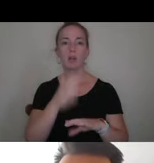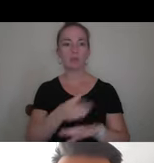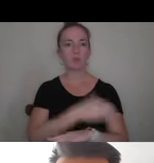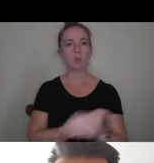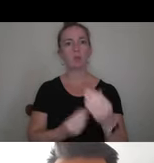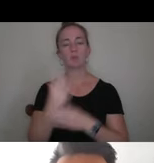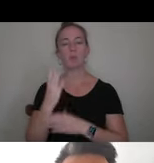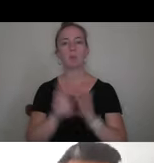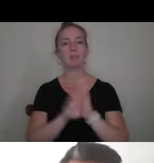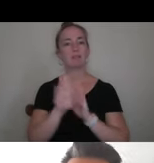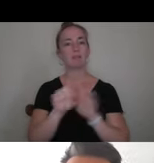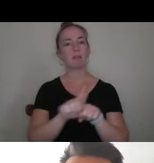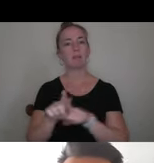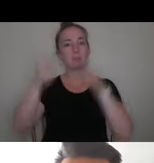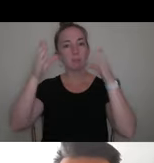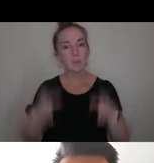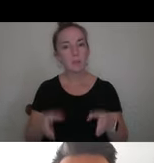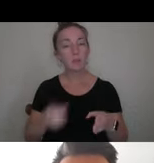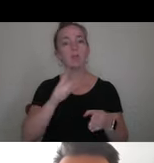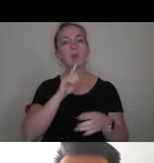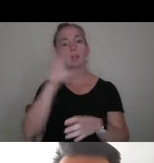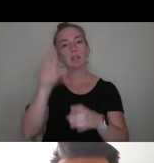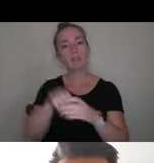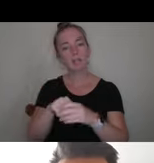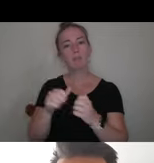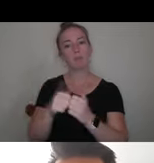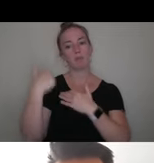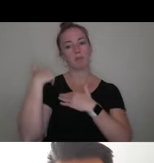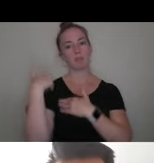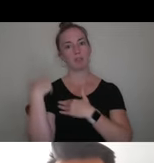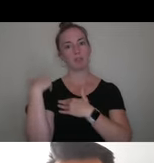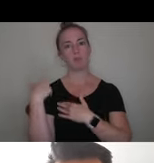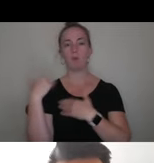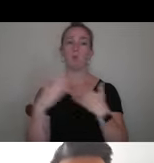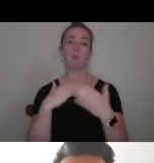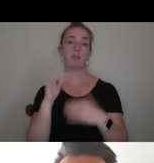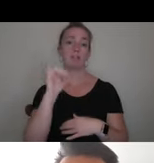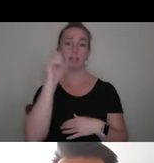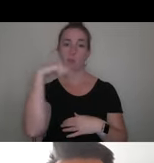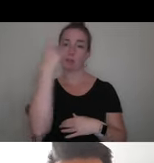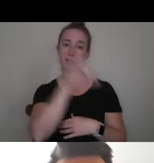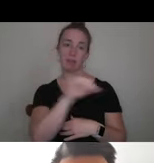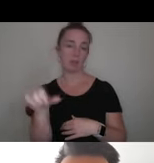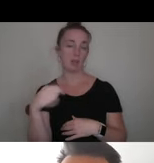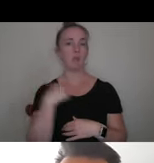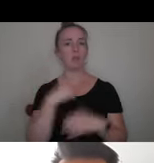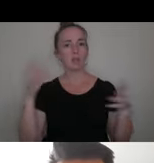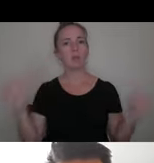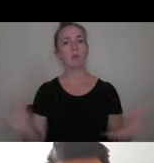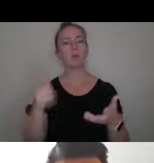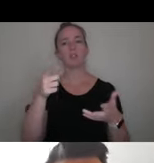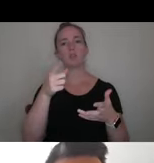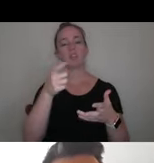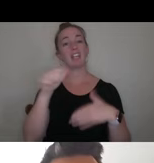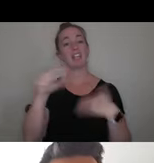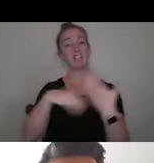as a human being, that you are engaging with responsibility in whatever form that's going to take. We encourage you to put any household